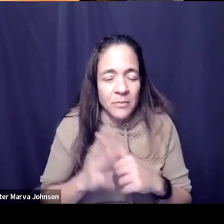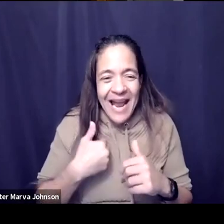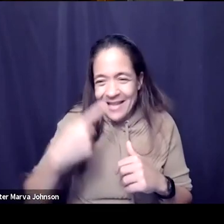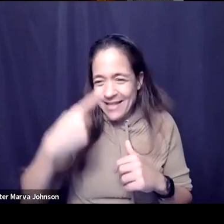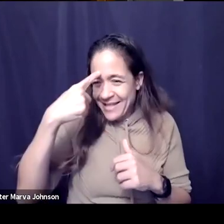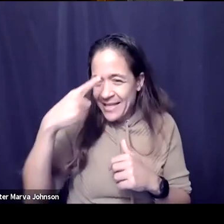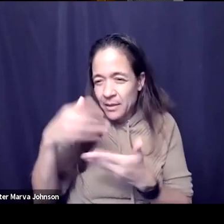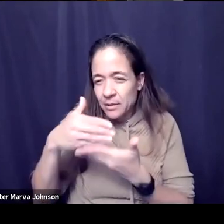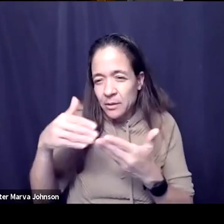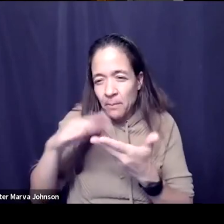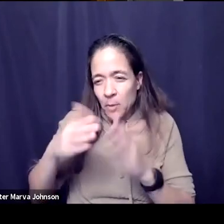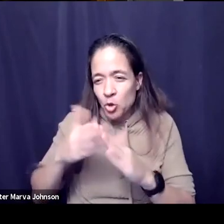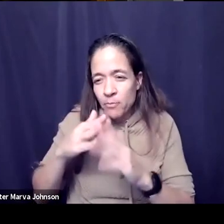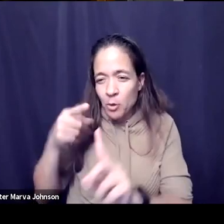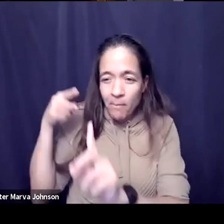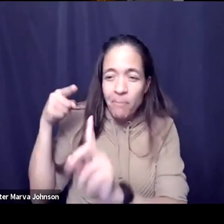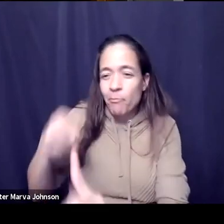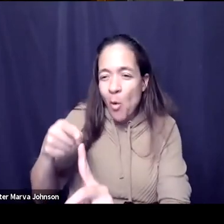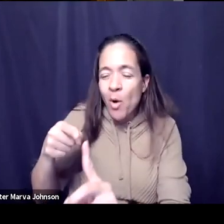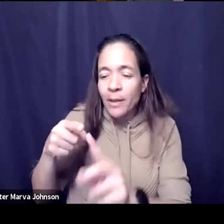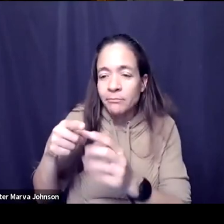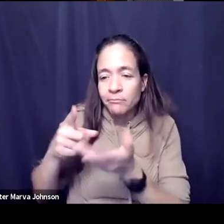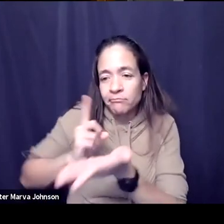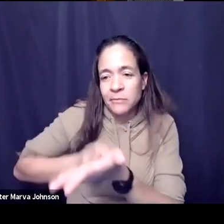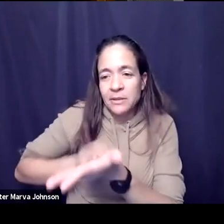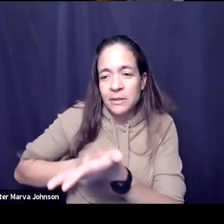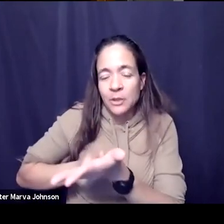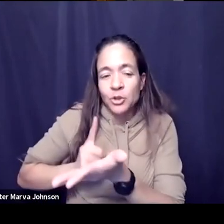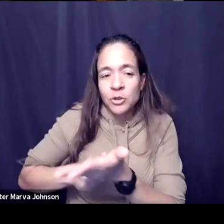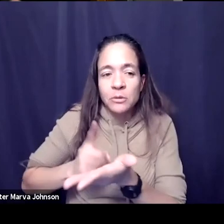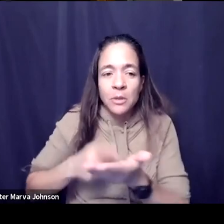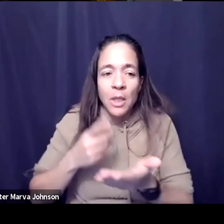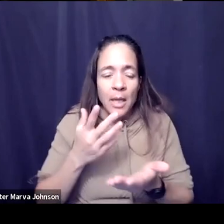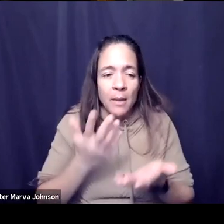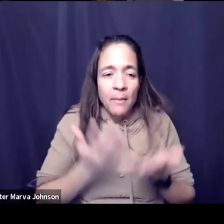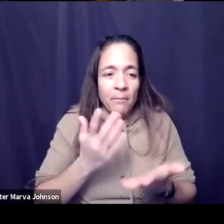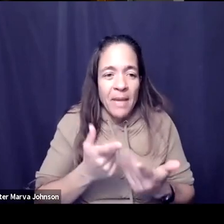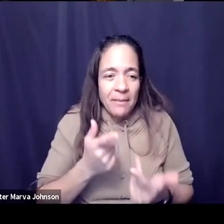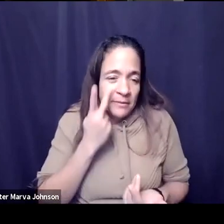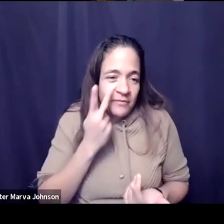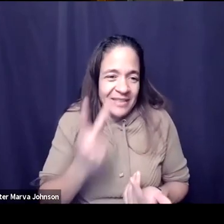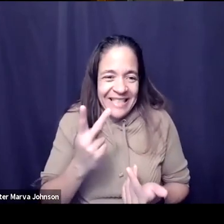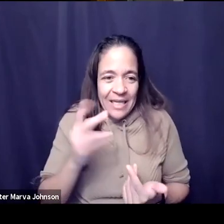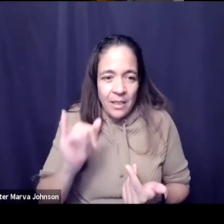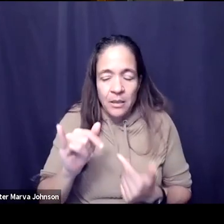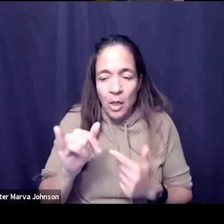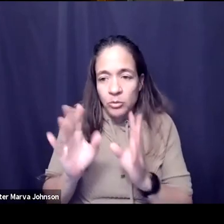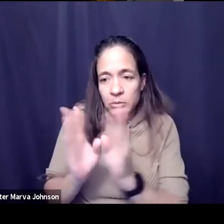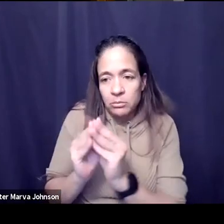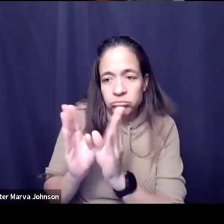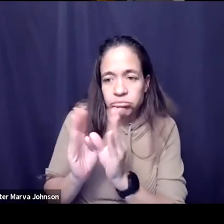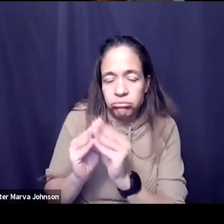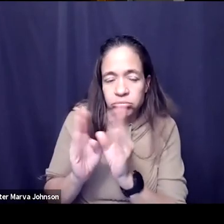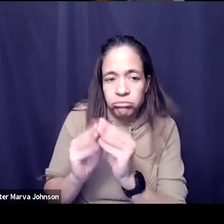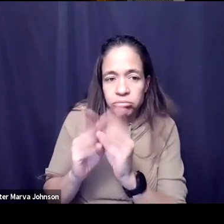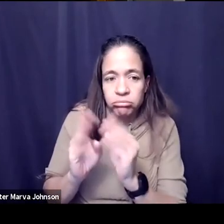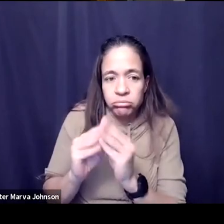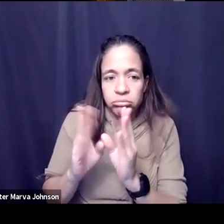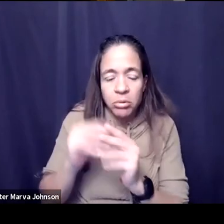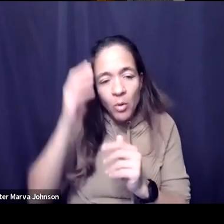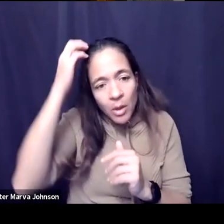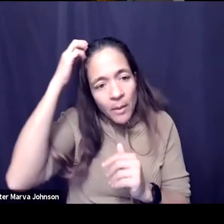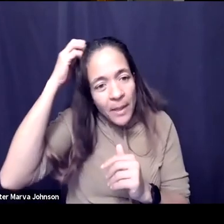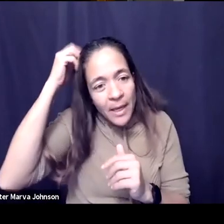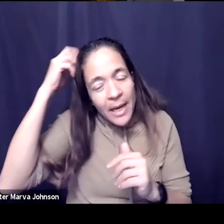that is really like what is about i think you've maybe brushed up against some of these forums it's just like always and only just like lively